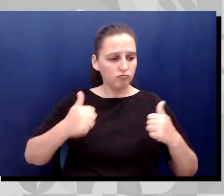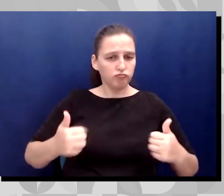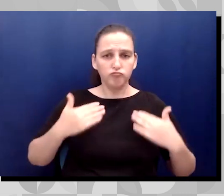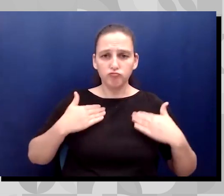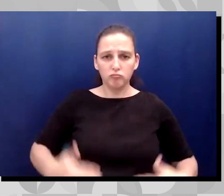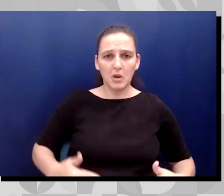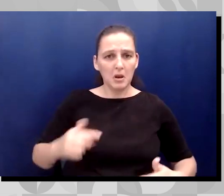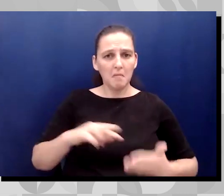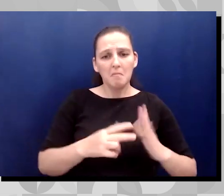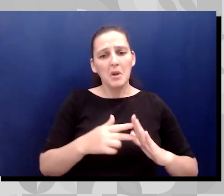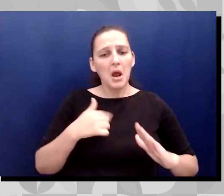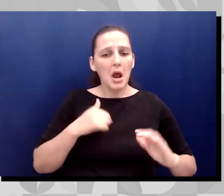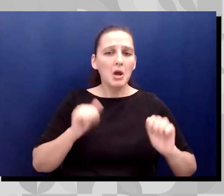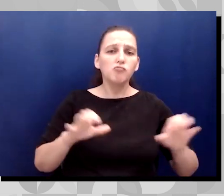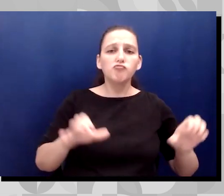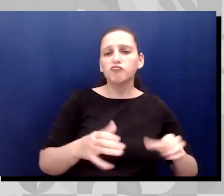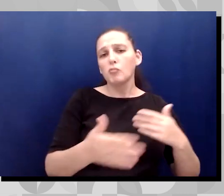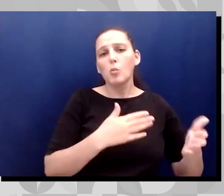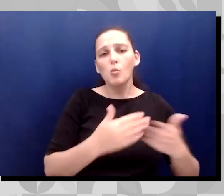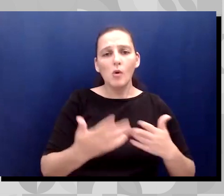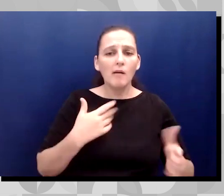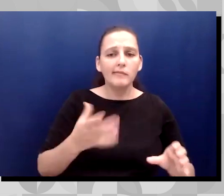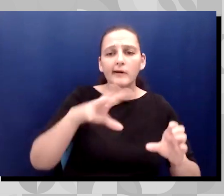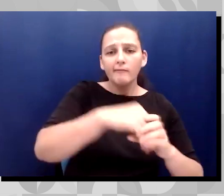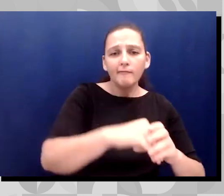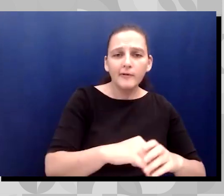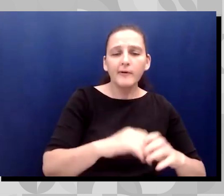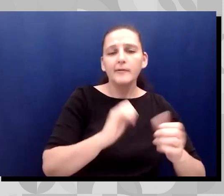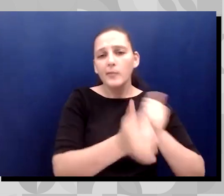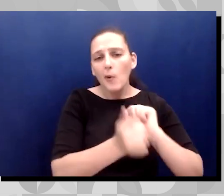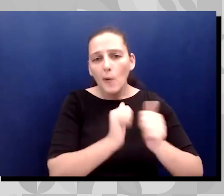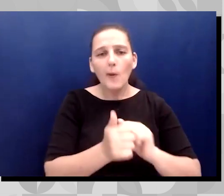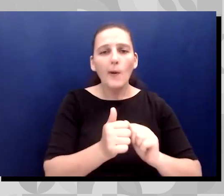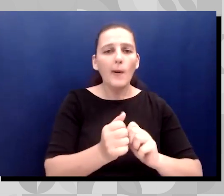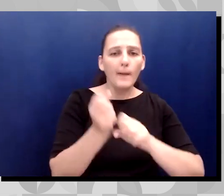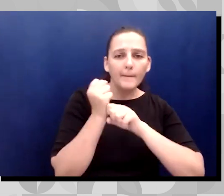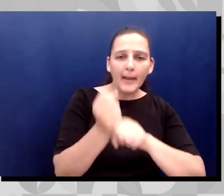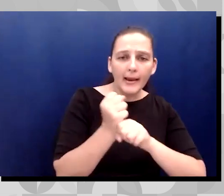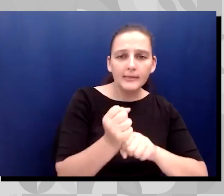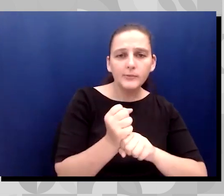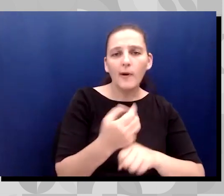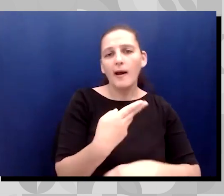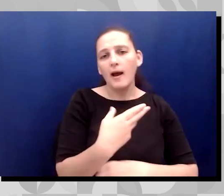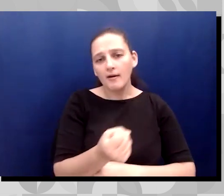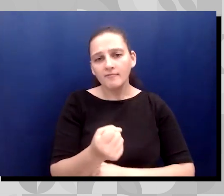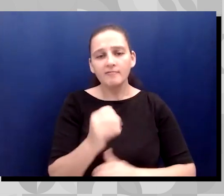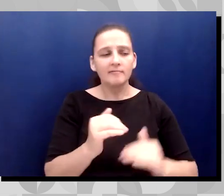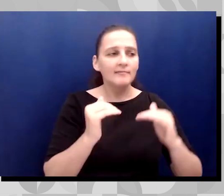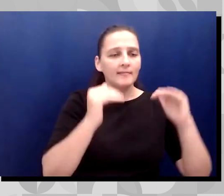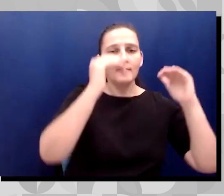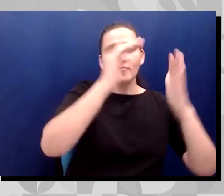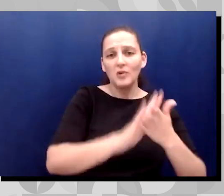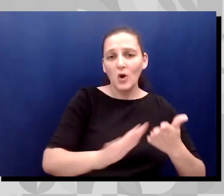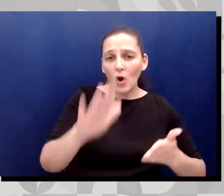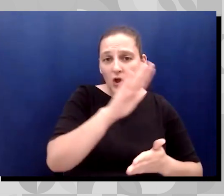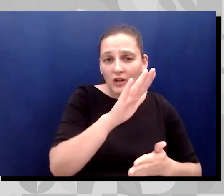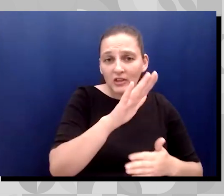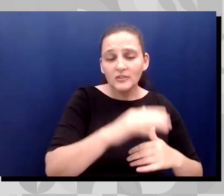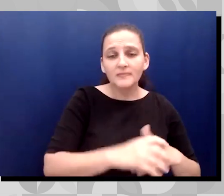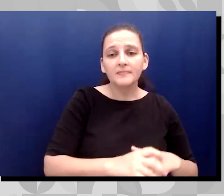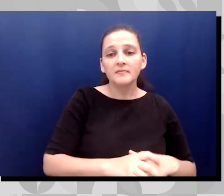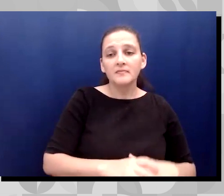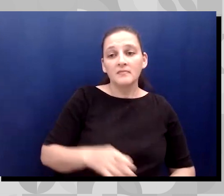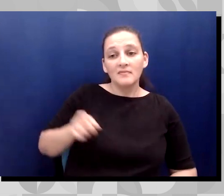do. I got to play sports. I got to play baseball in high school and in college, while she had about